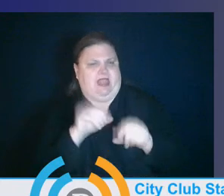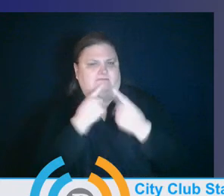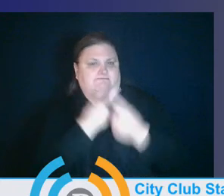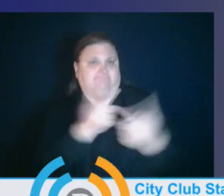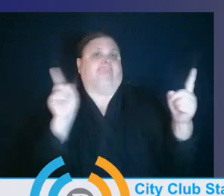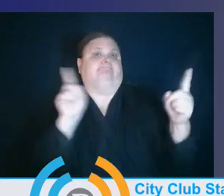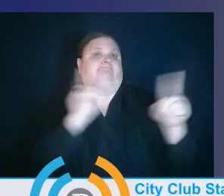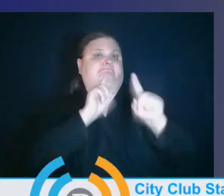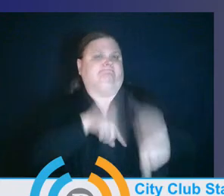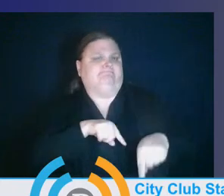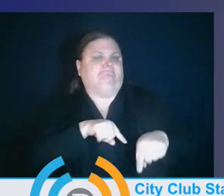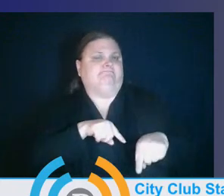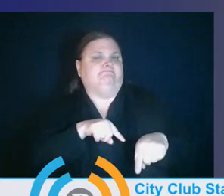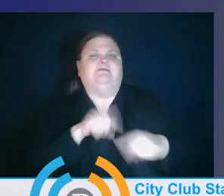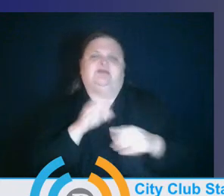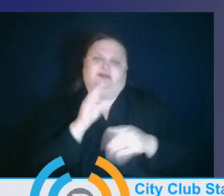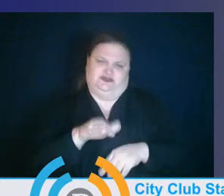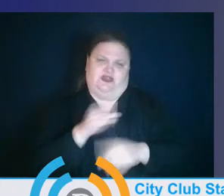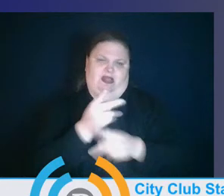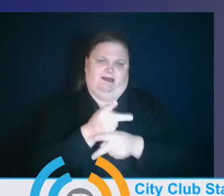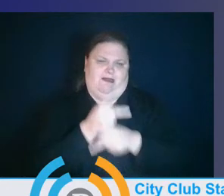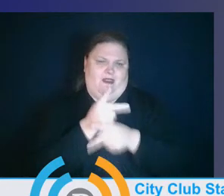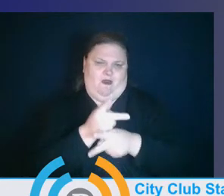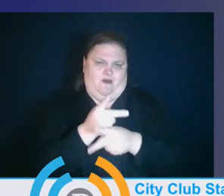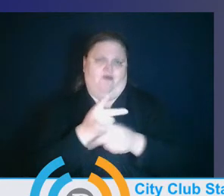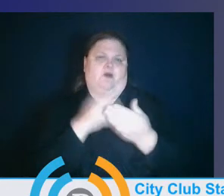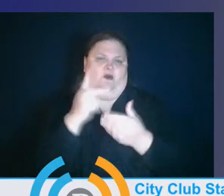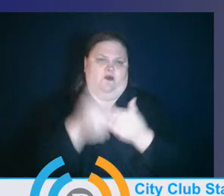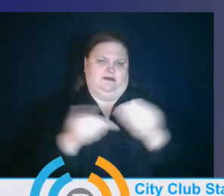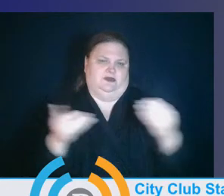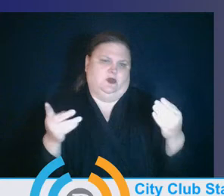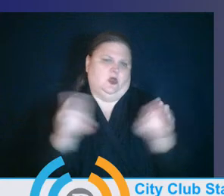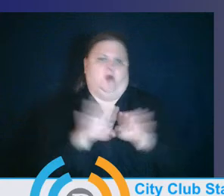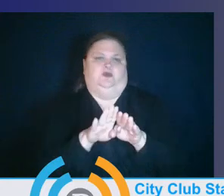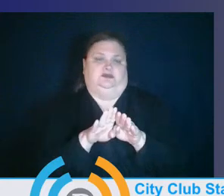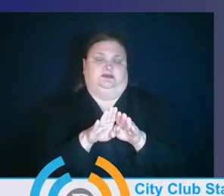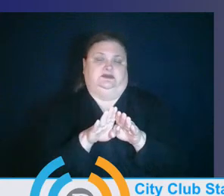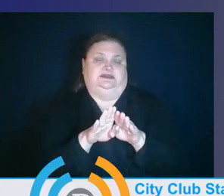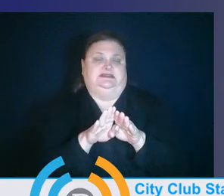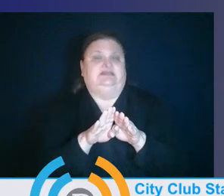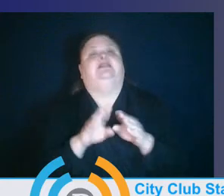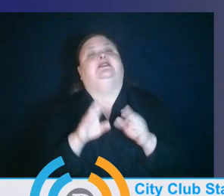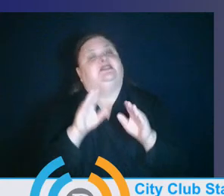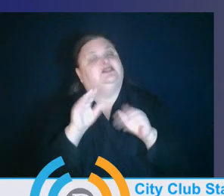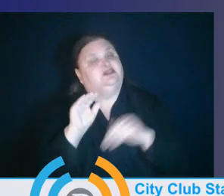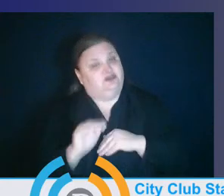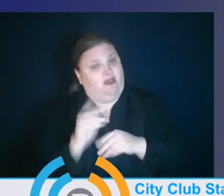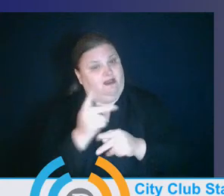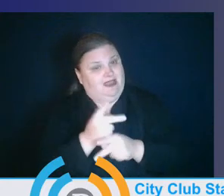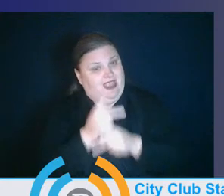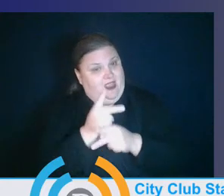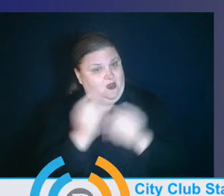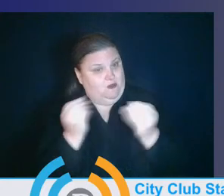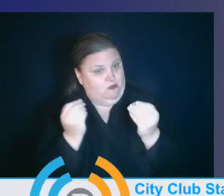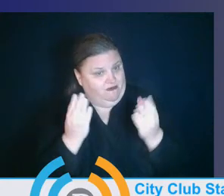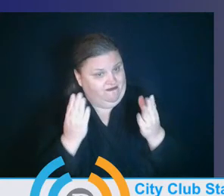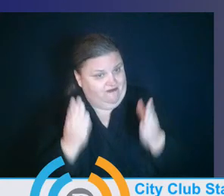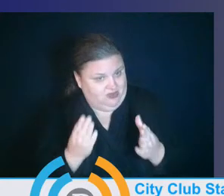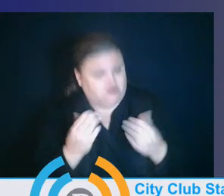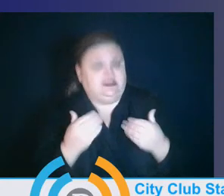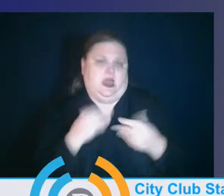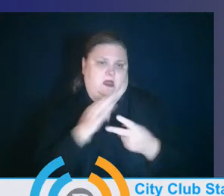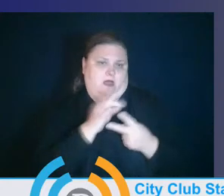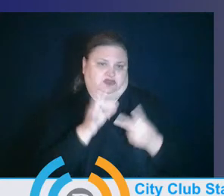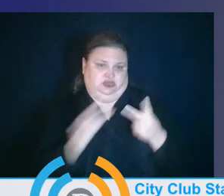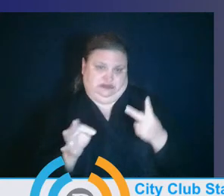were closed, but child care providers, programs were given the choice to open as